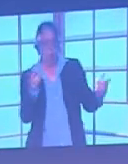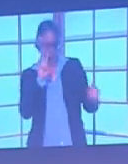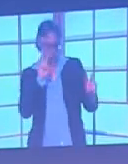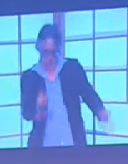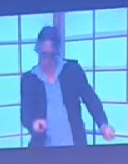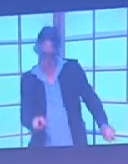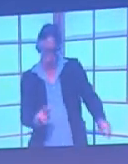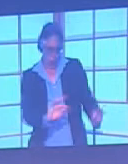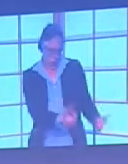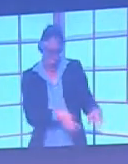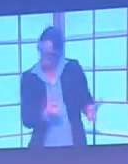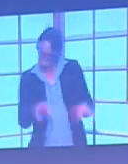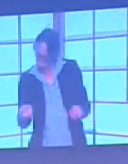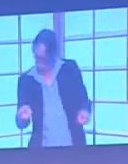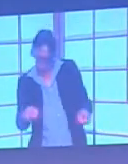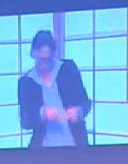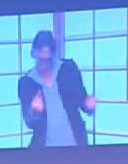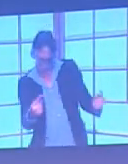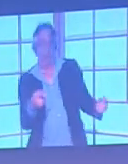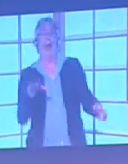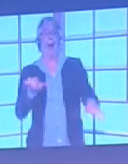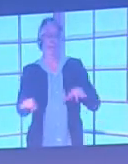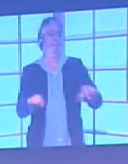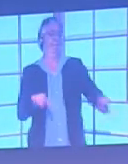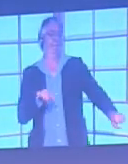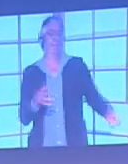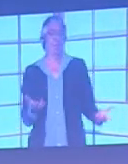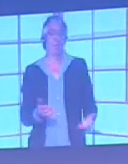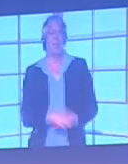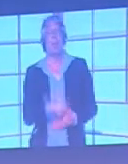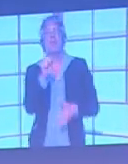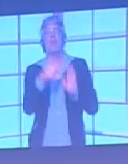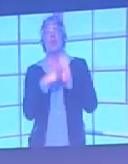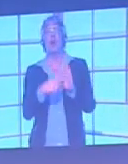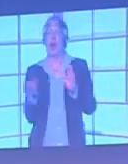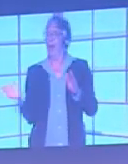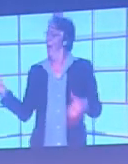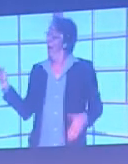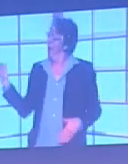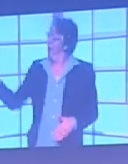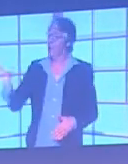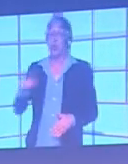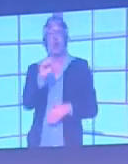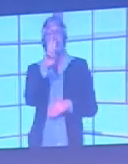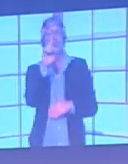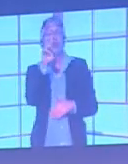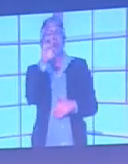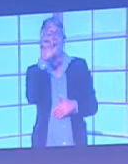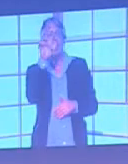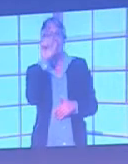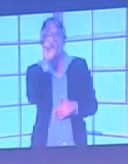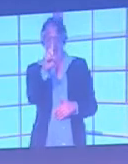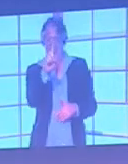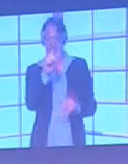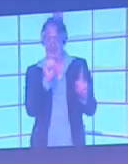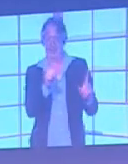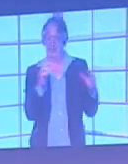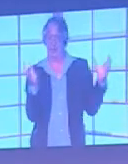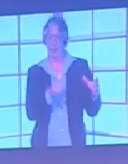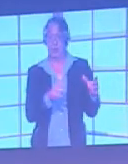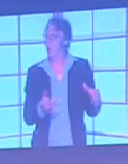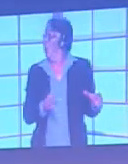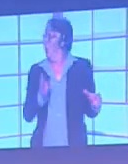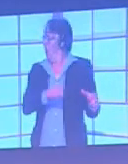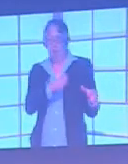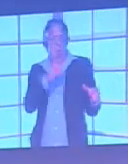socks and the shirts. So here's the Sunderland kit on the left, and you can see that on the right-hand side it might just as well be a black